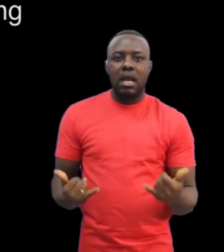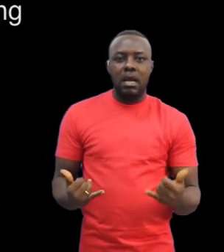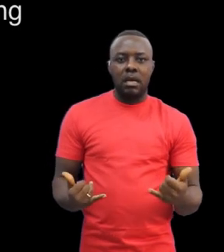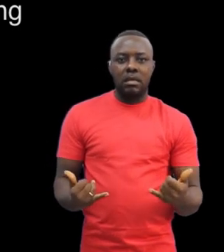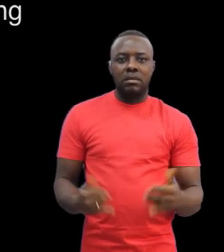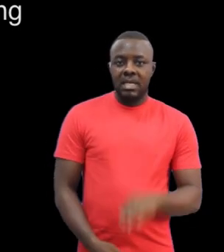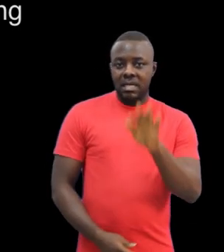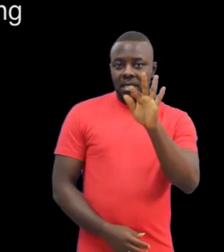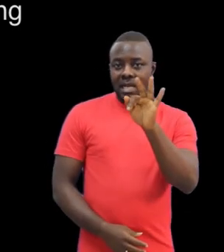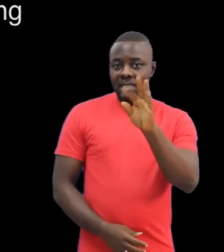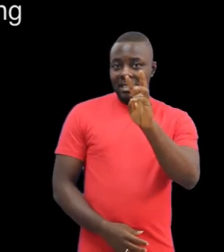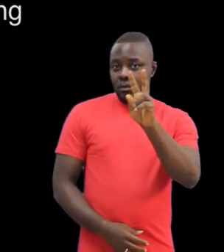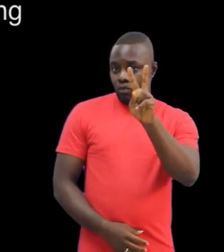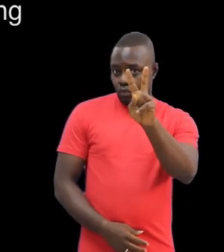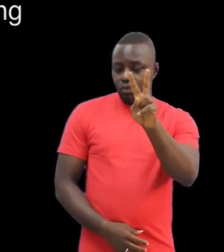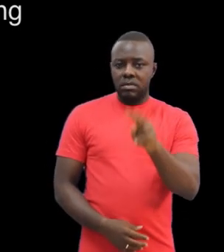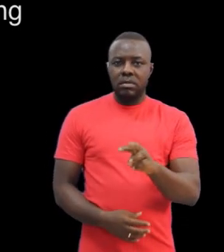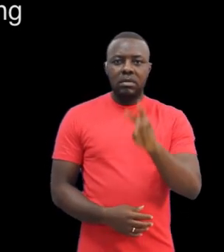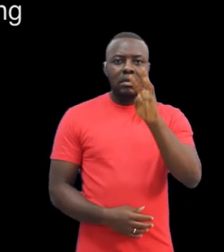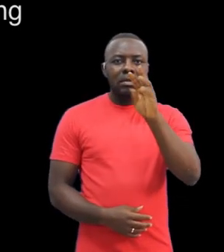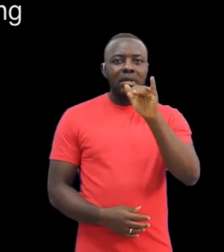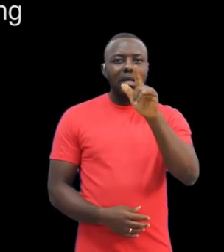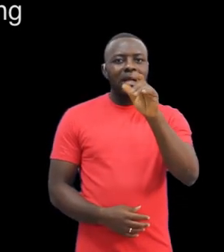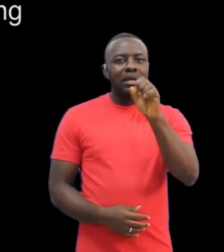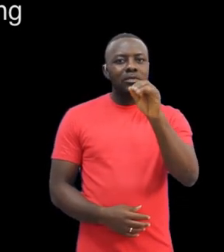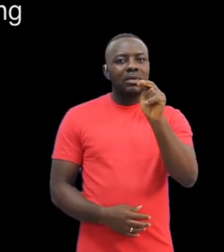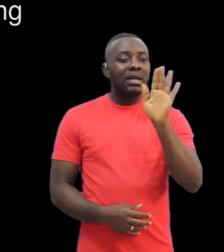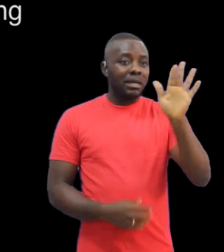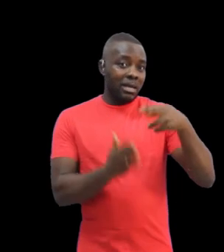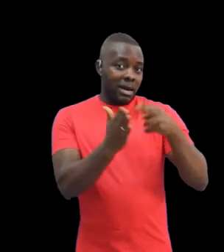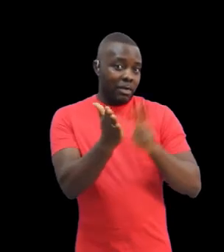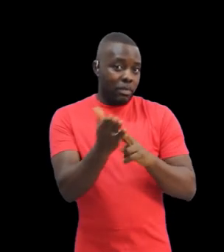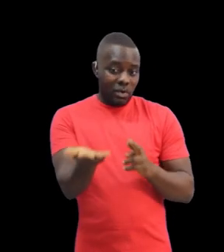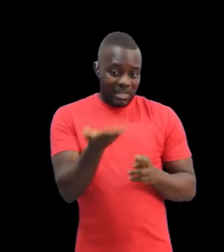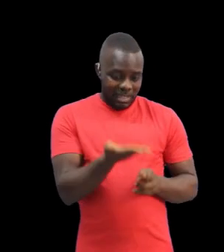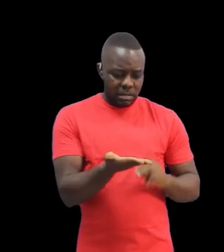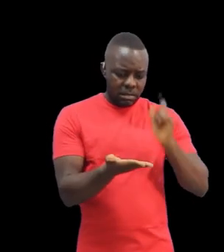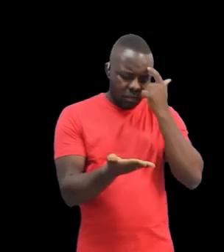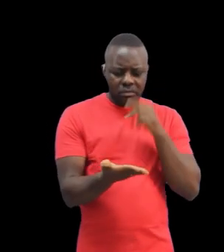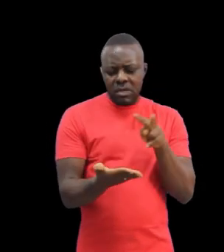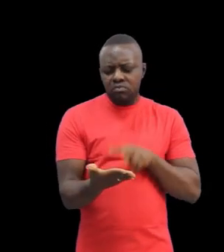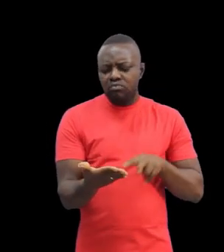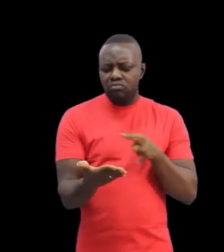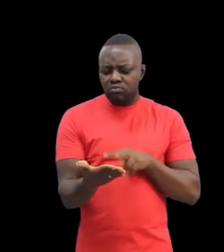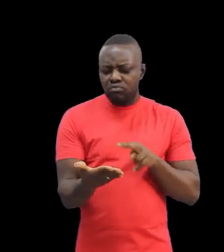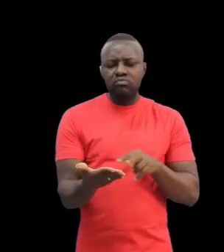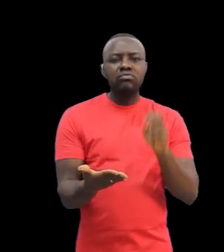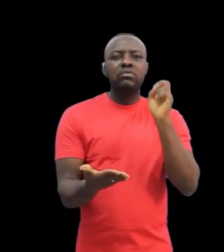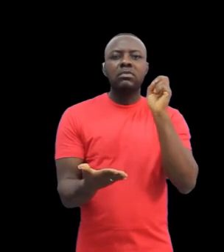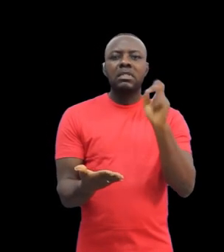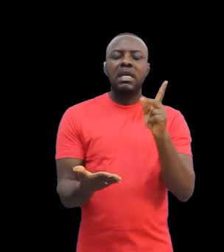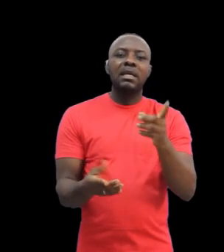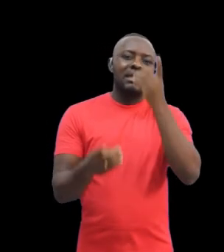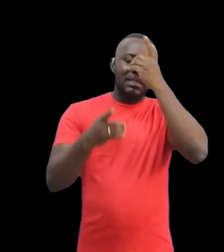such as the deaf. Two years later, Ghanaians operationalized this idea into action. In May 1962, Ghana's Ministry of